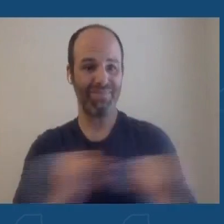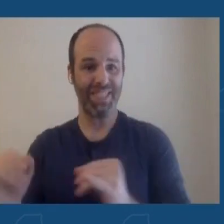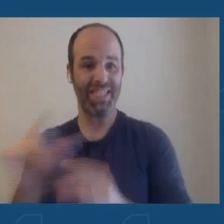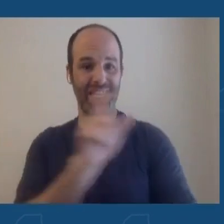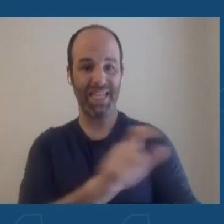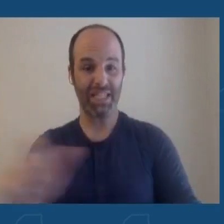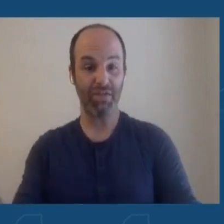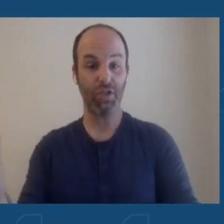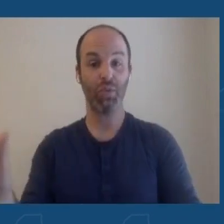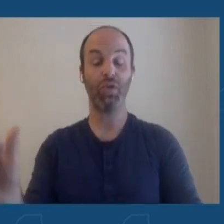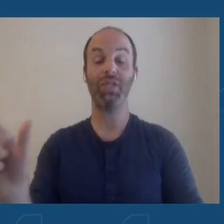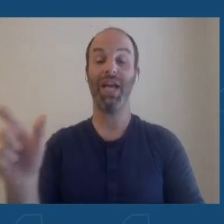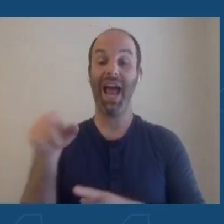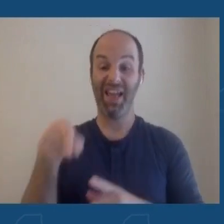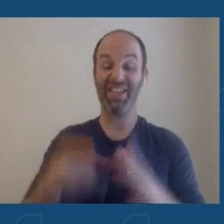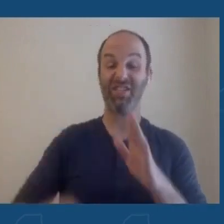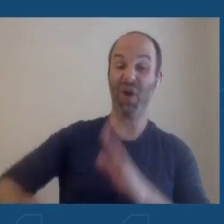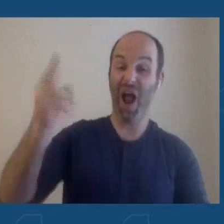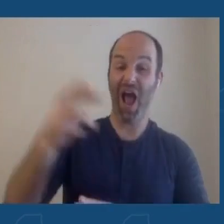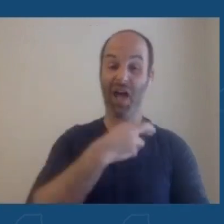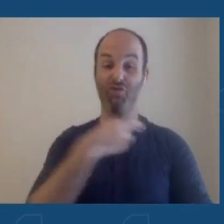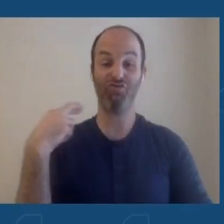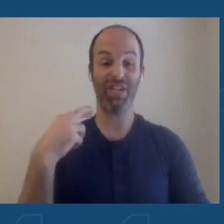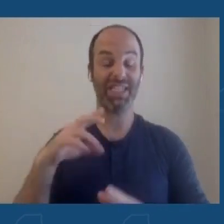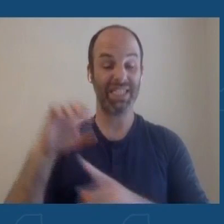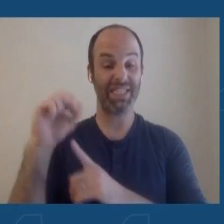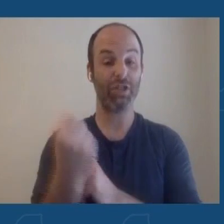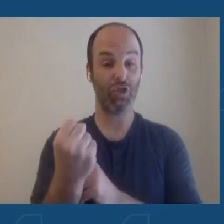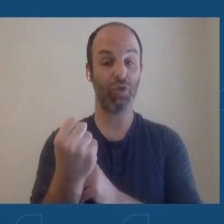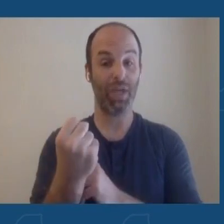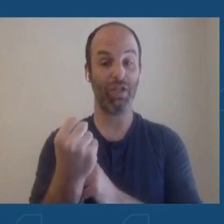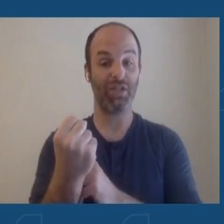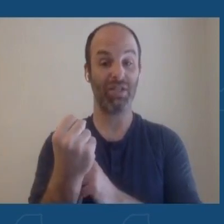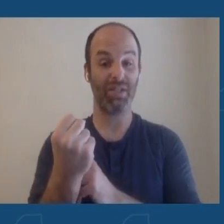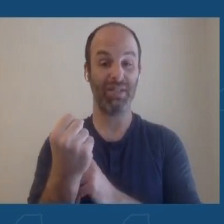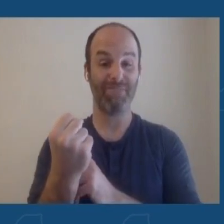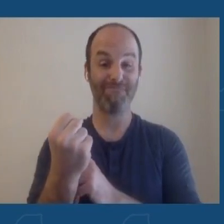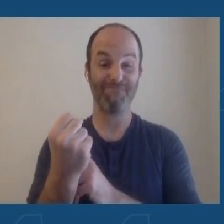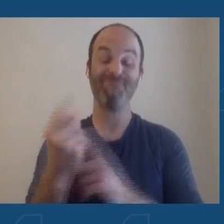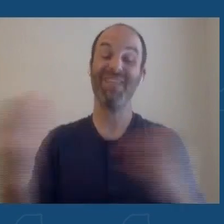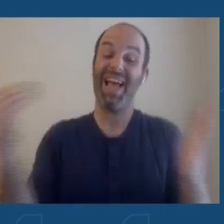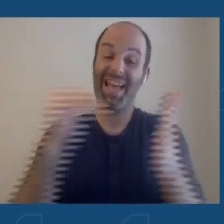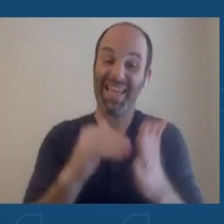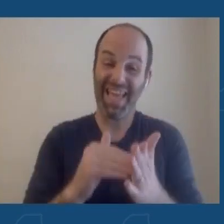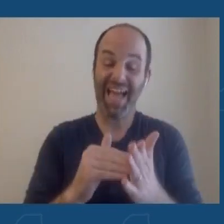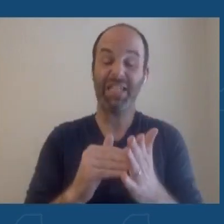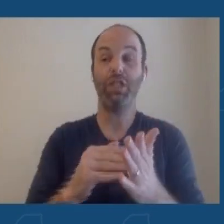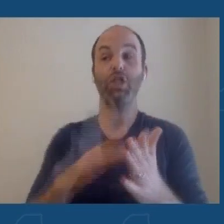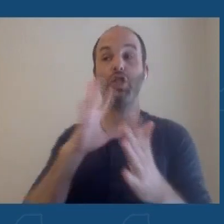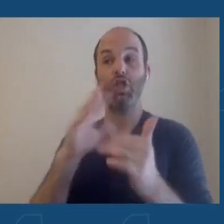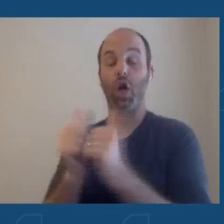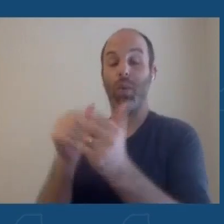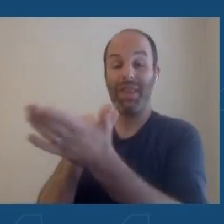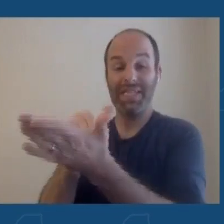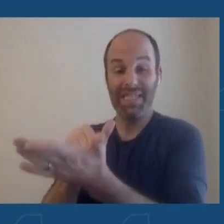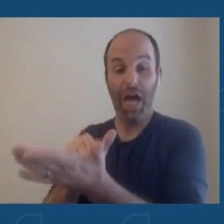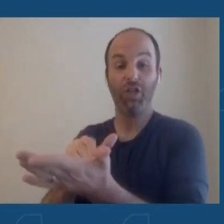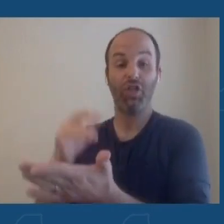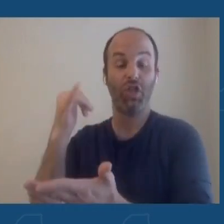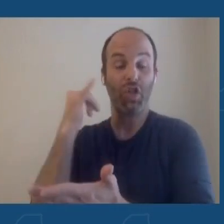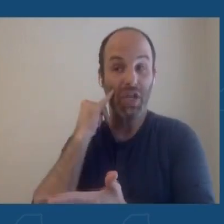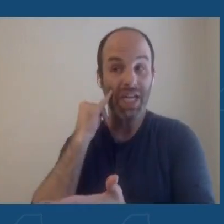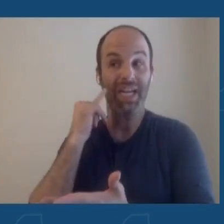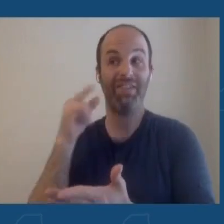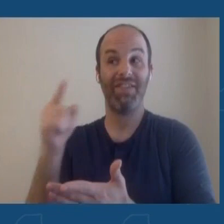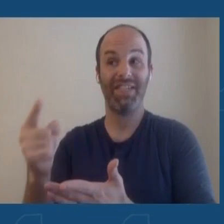to be high-risk situations. Again, consult a healthcare provider and follow provider recommendations